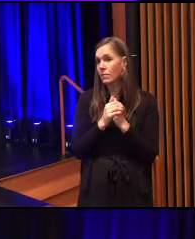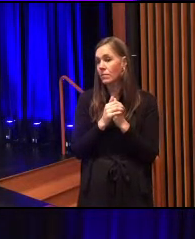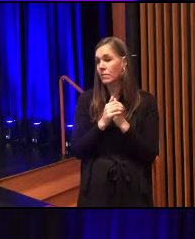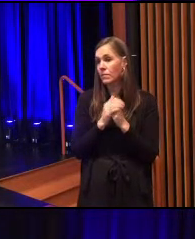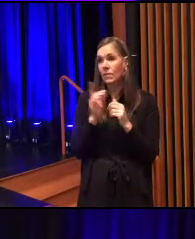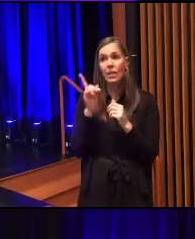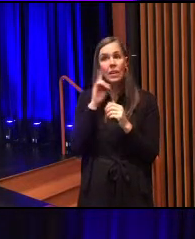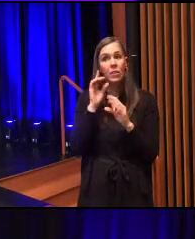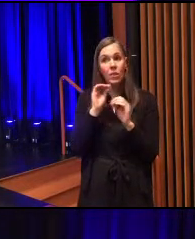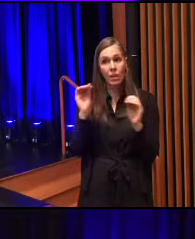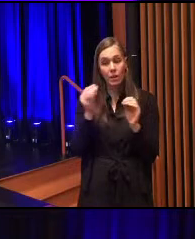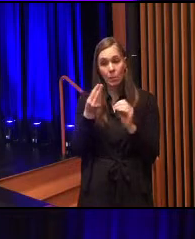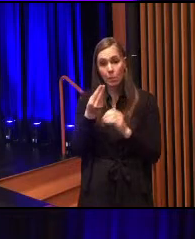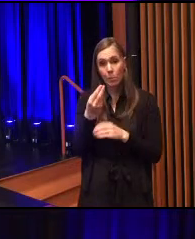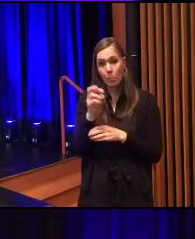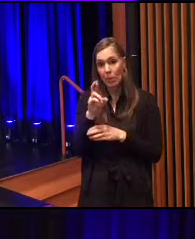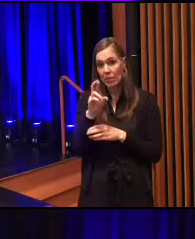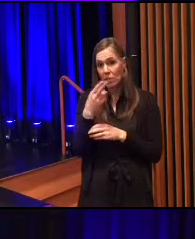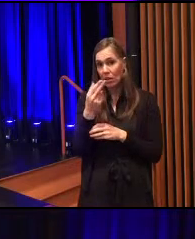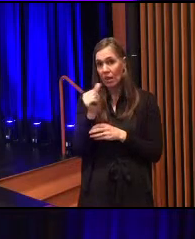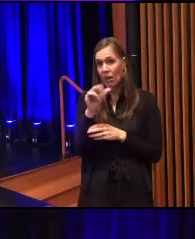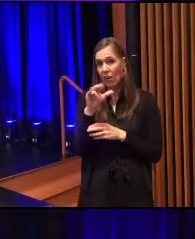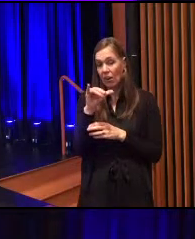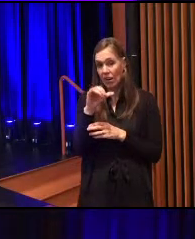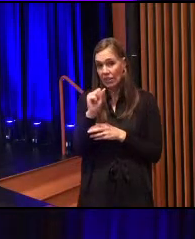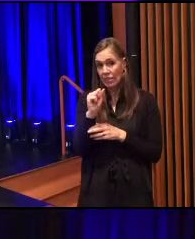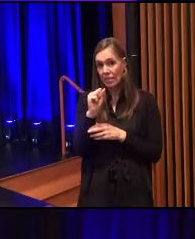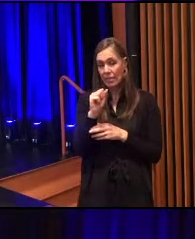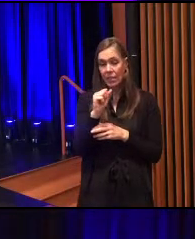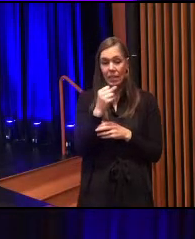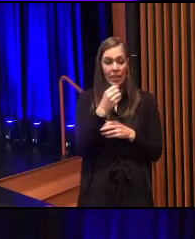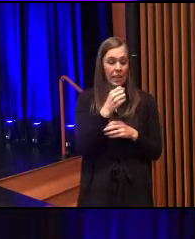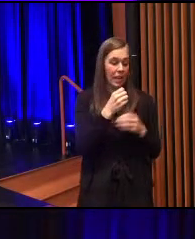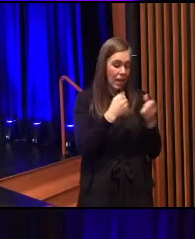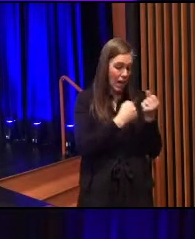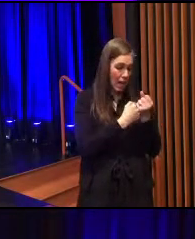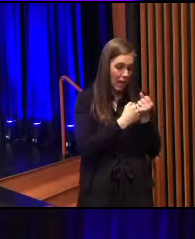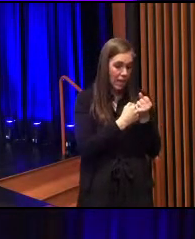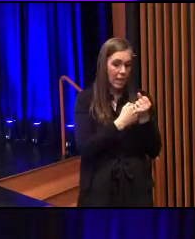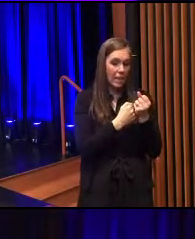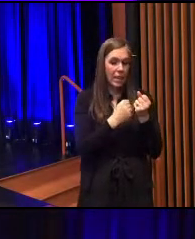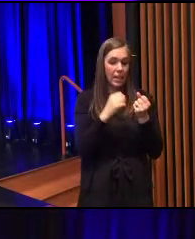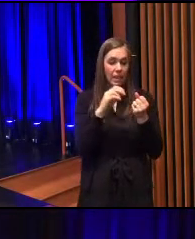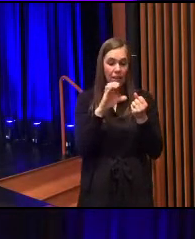Hearing none, Mr. Harris. Mr. Arroyo. Aye. Ms. Baking. Aye.